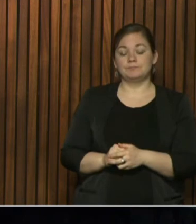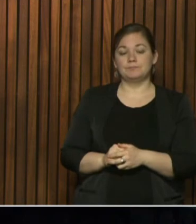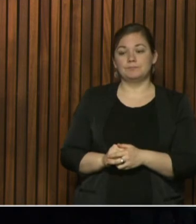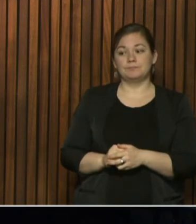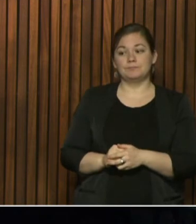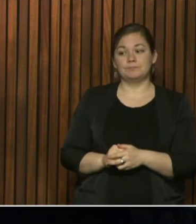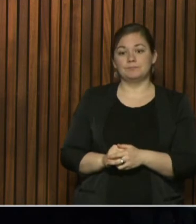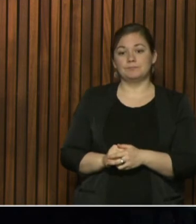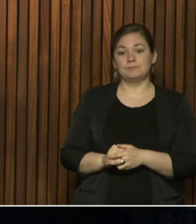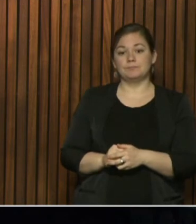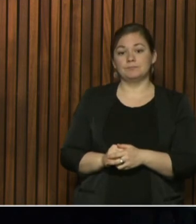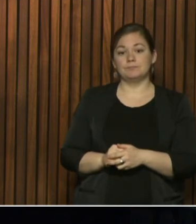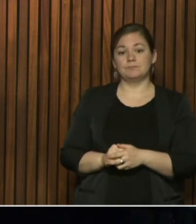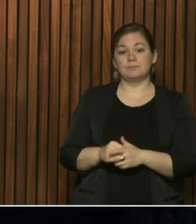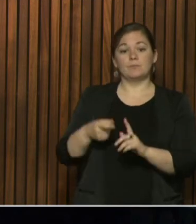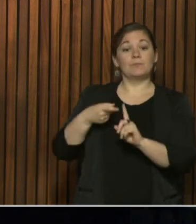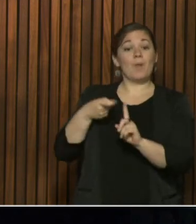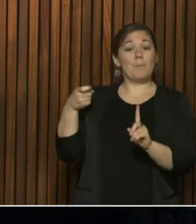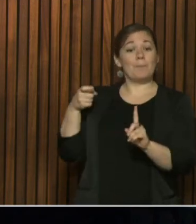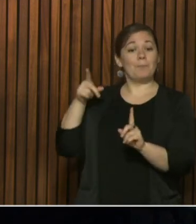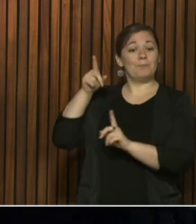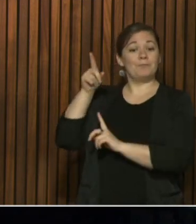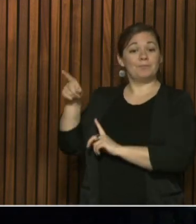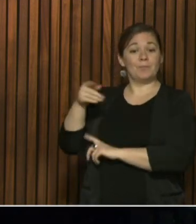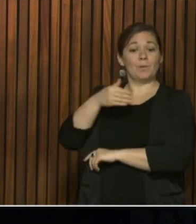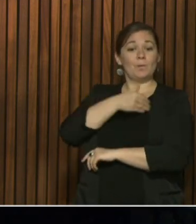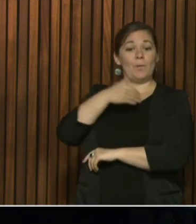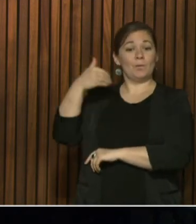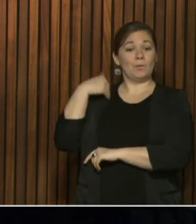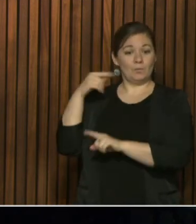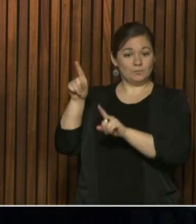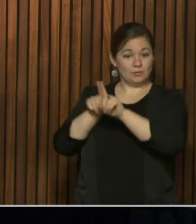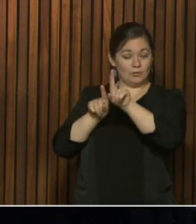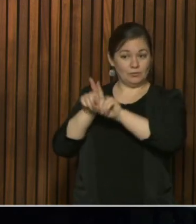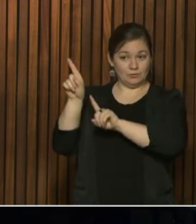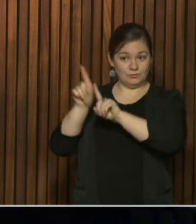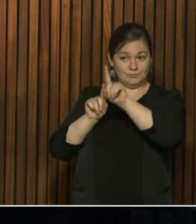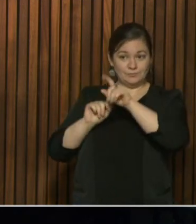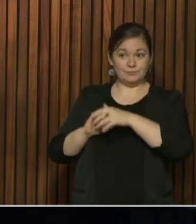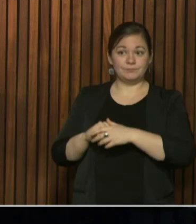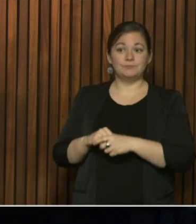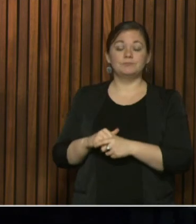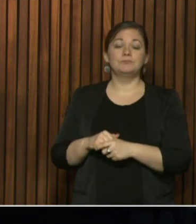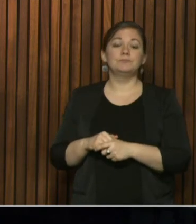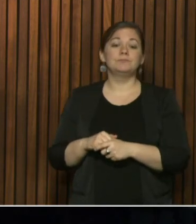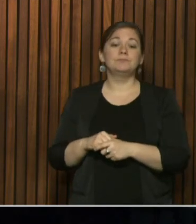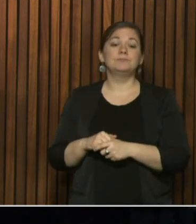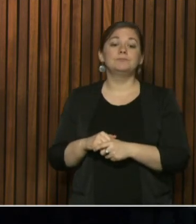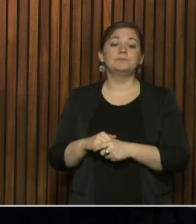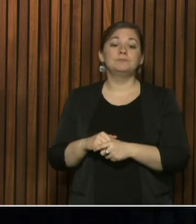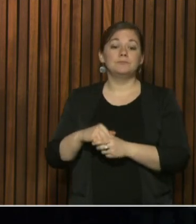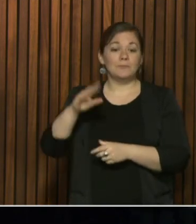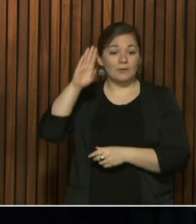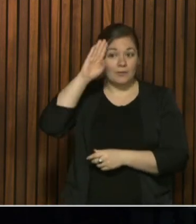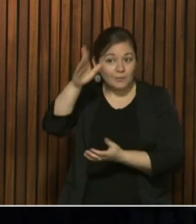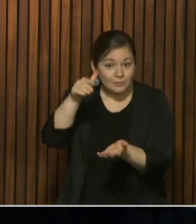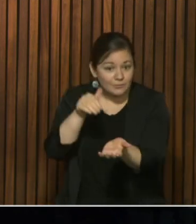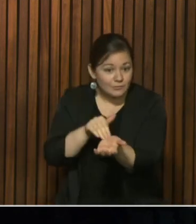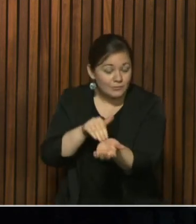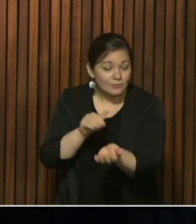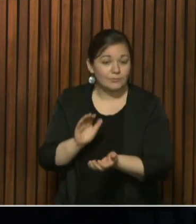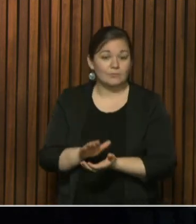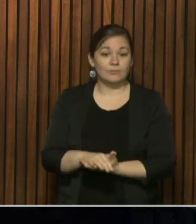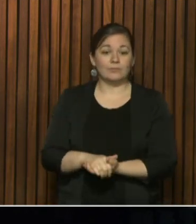Your next question comes from Kenyon Wallace with the Toronto Star. Please go ahead. Hi, doctors. Thanks so much for taking my call.